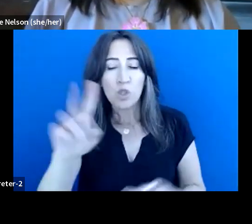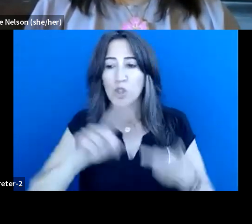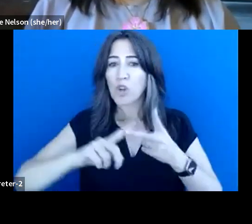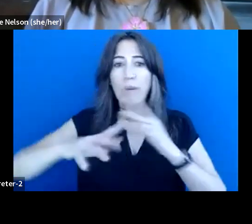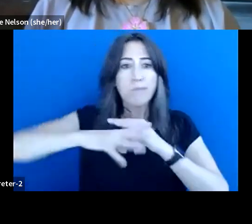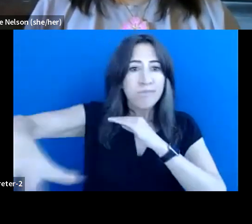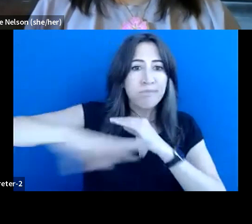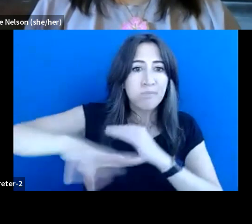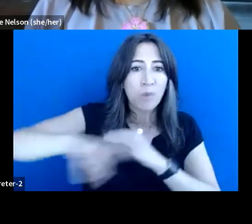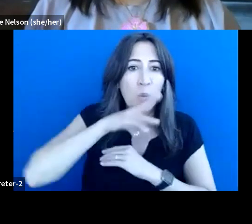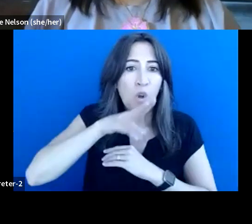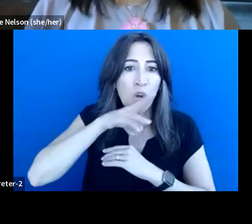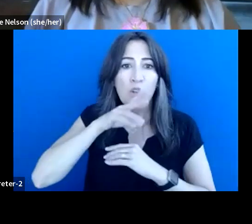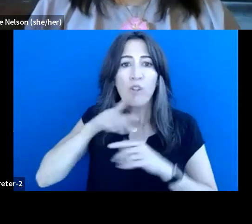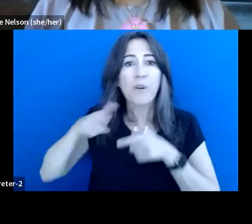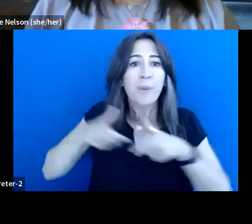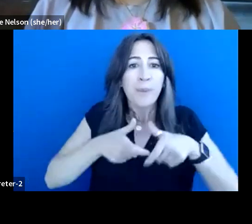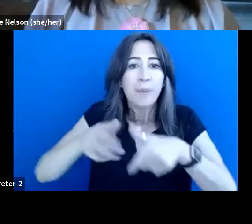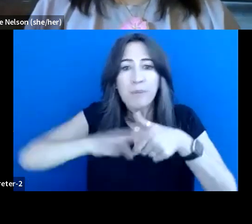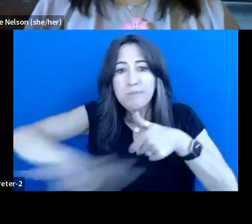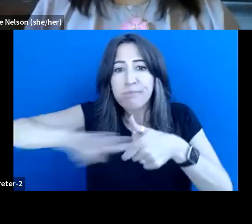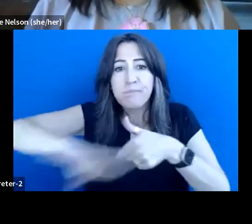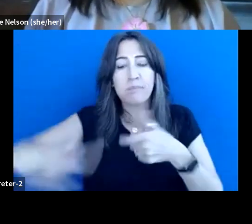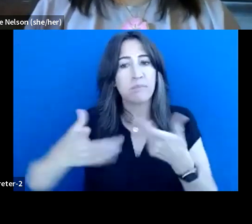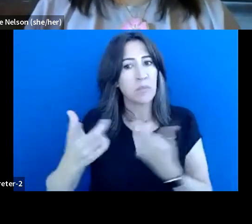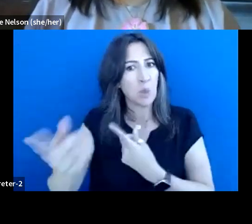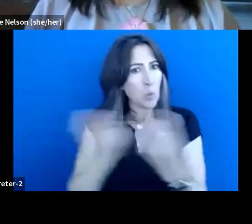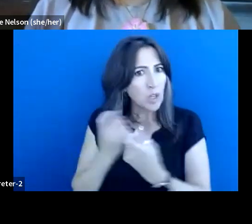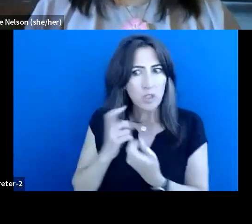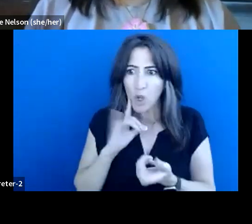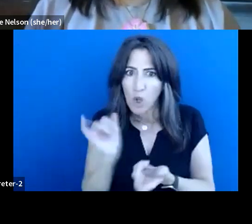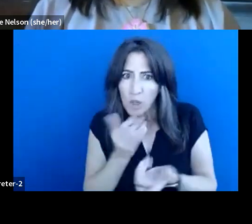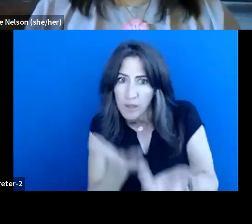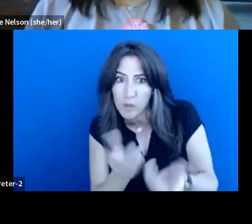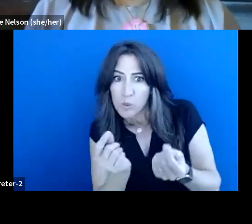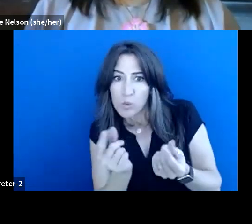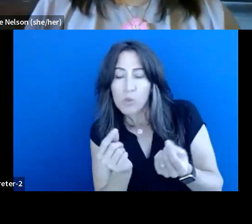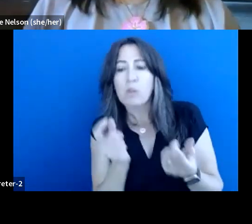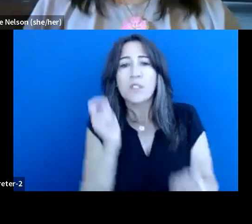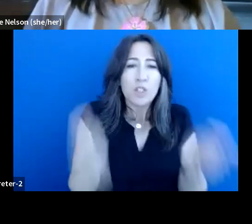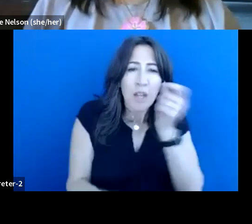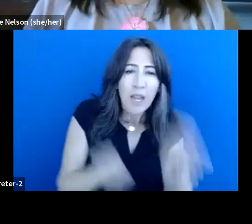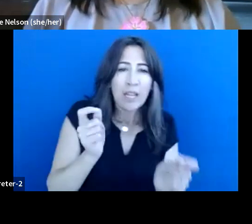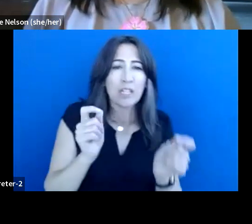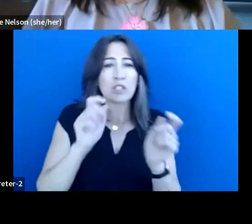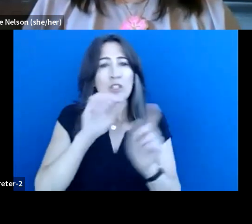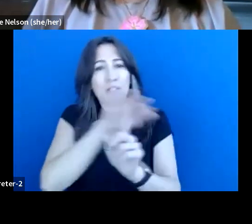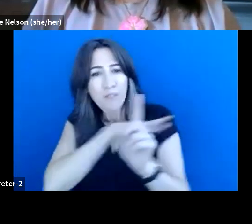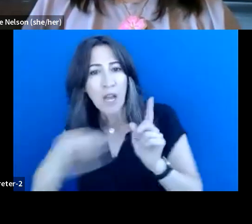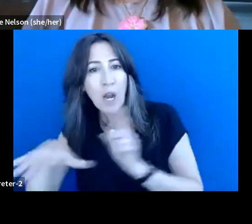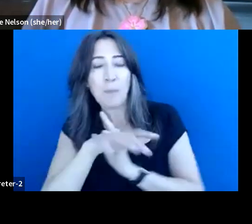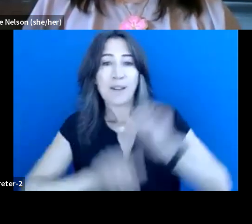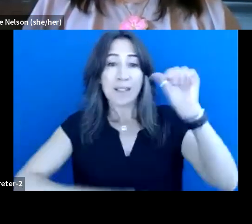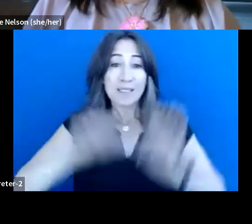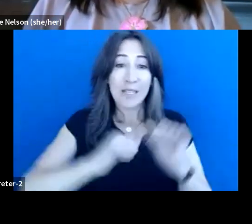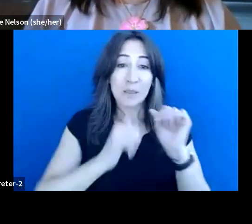going into the water. You know, there's some questions around that, you know, we're looking at, you know, changes to federal and environmental assessment acts,